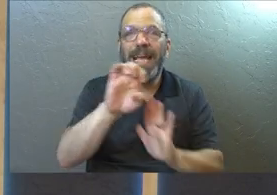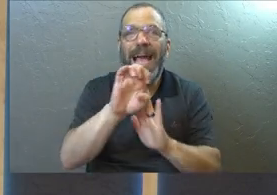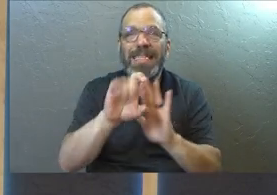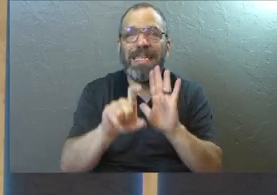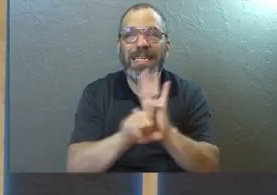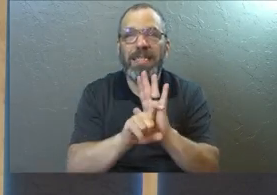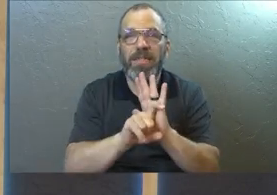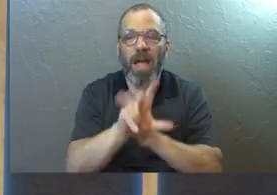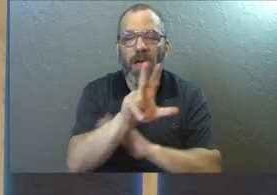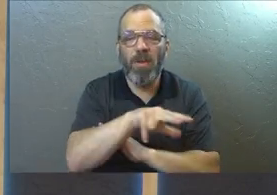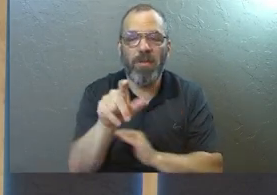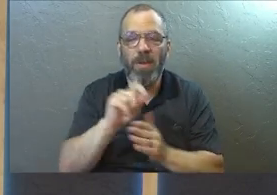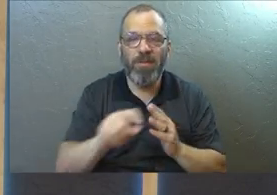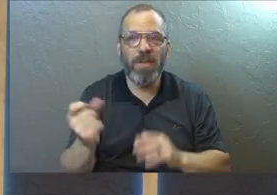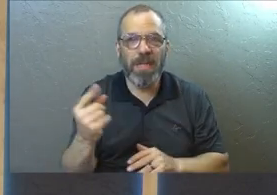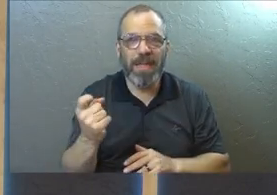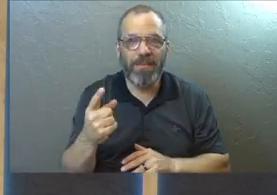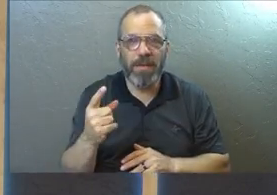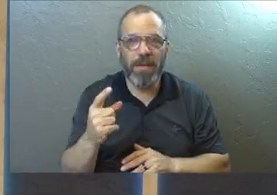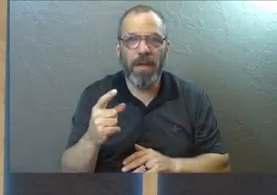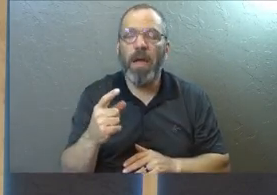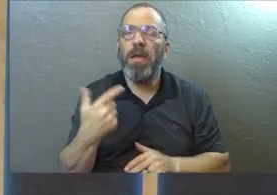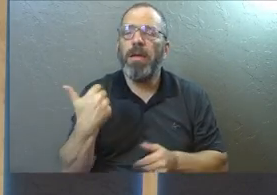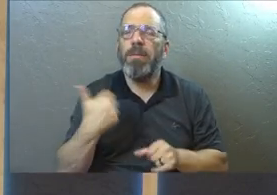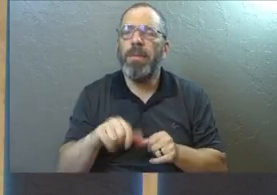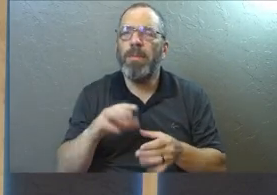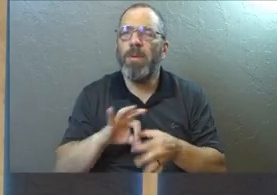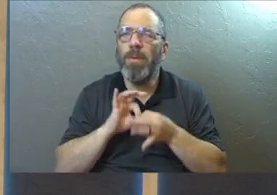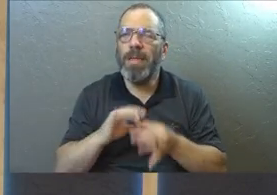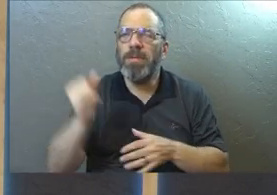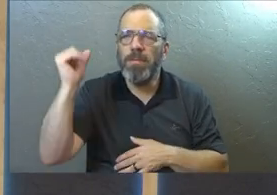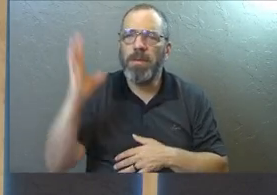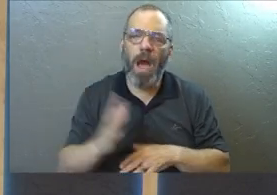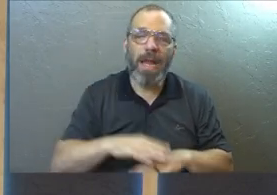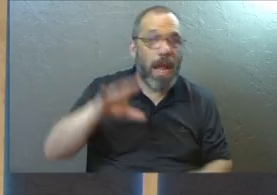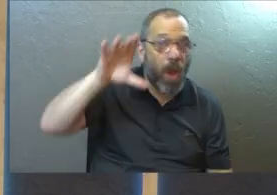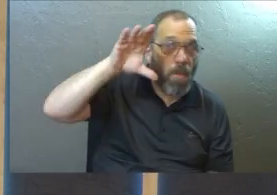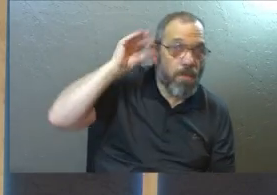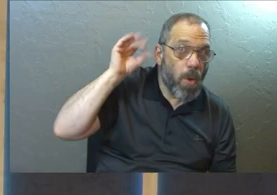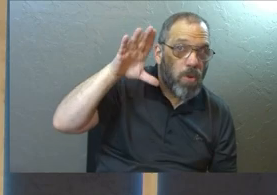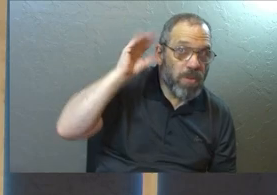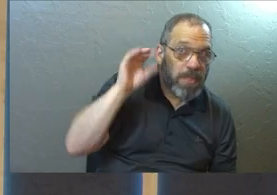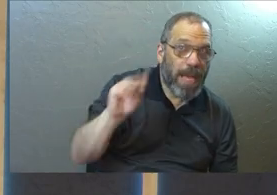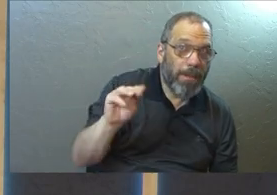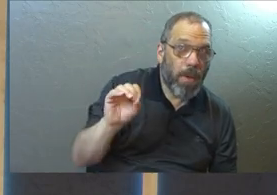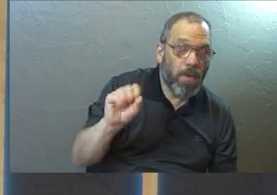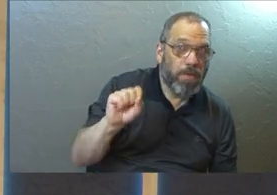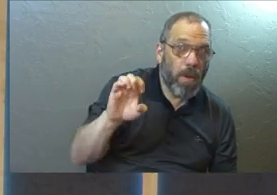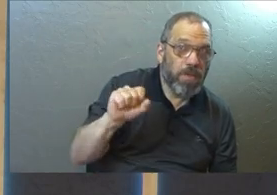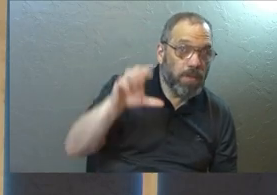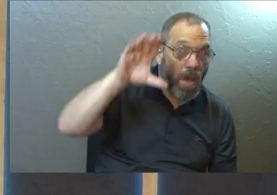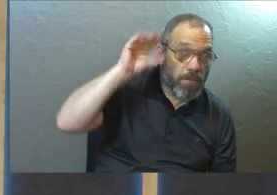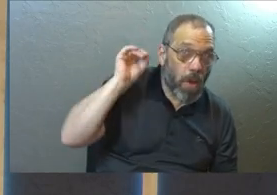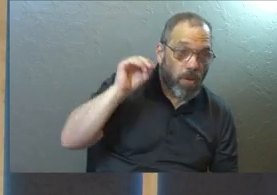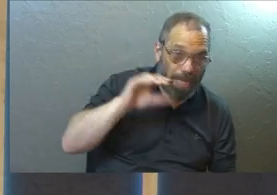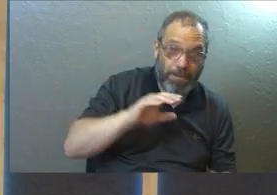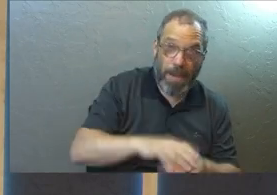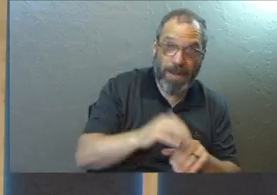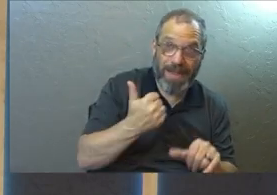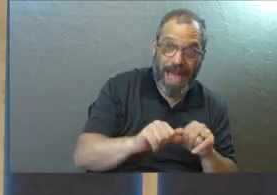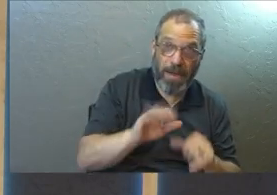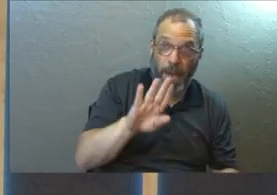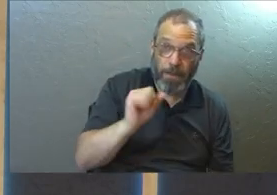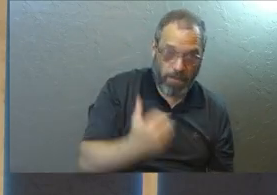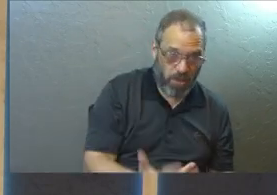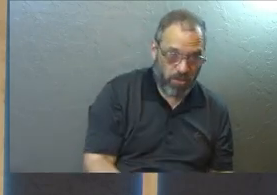if you're taking notes, I'm not going to have this one on your screen. It's talking about the relationship of God and Moses in the Old Testament. Moses, who was at the burning bush